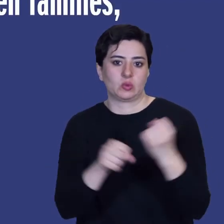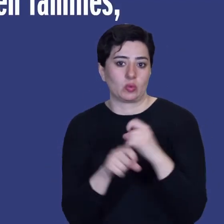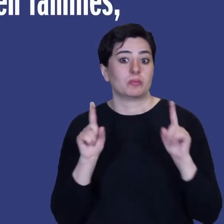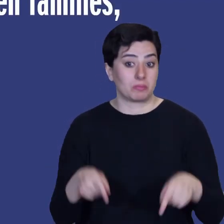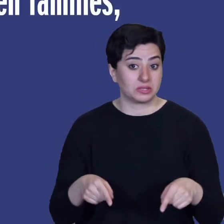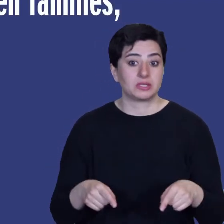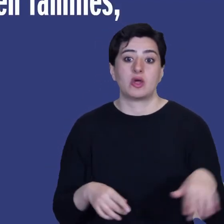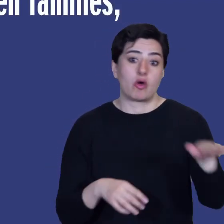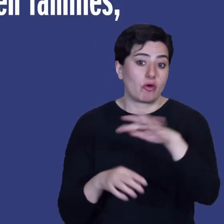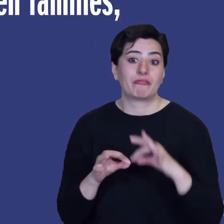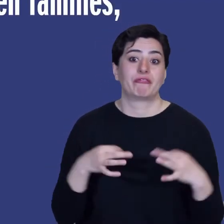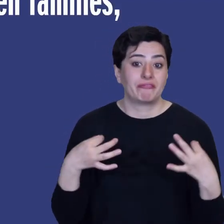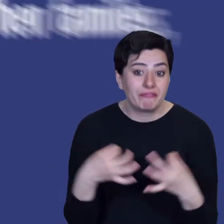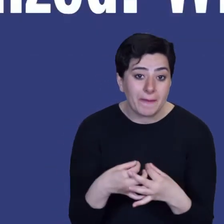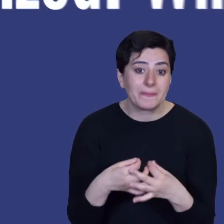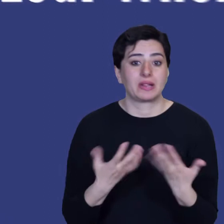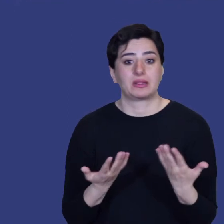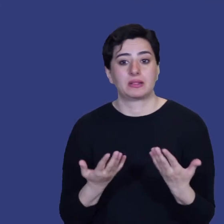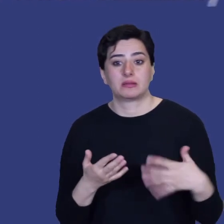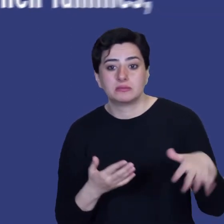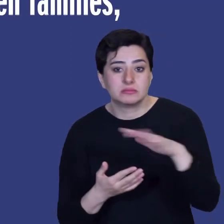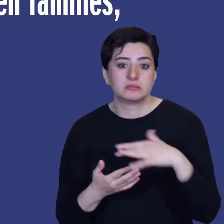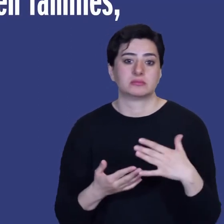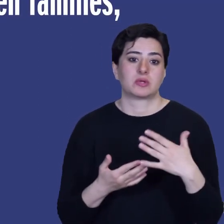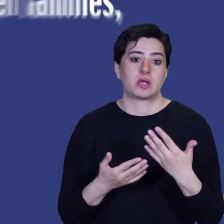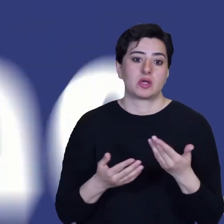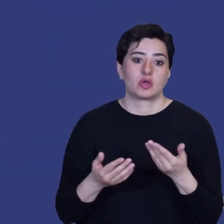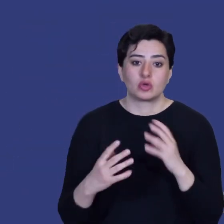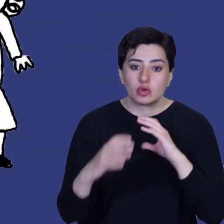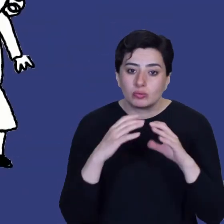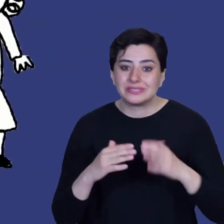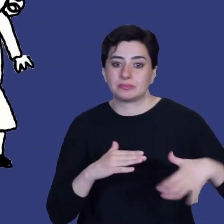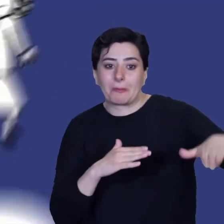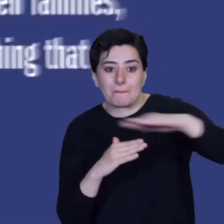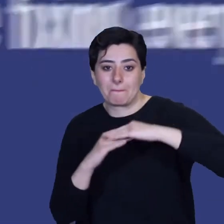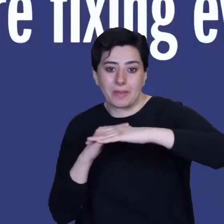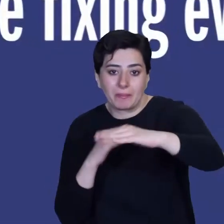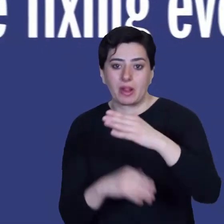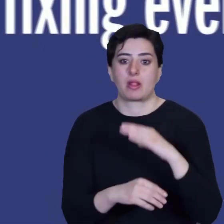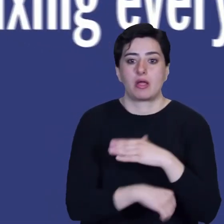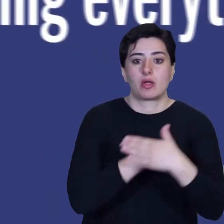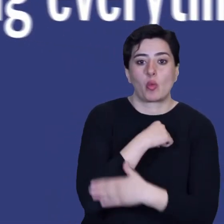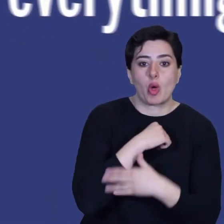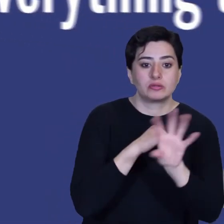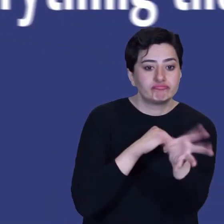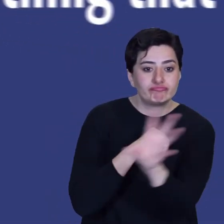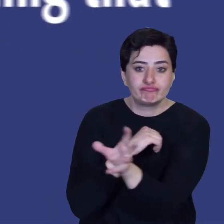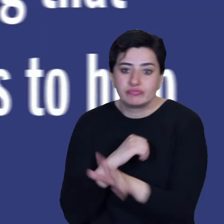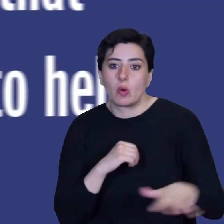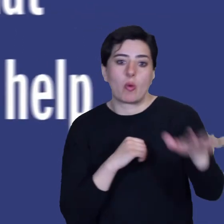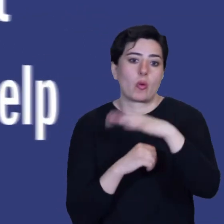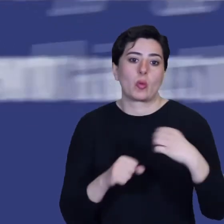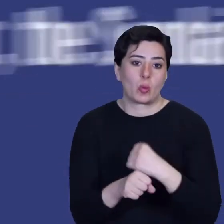are more effective and better organized. When families, communities and countries are fixing everything that broke in a